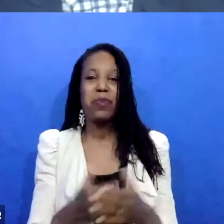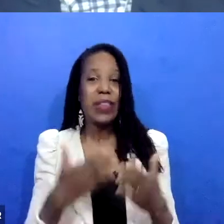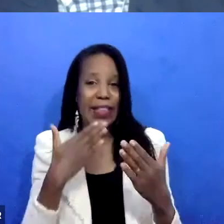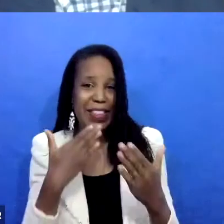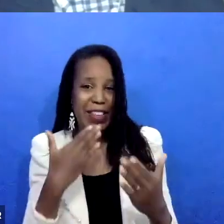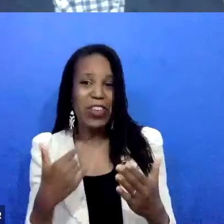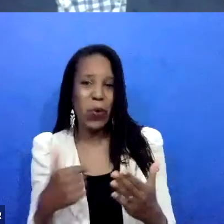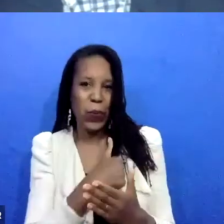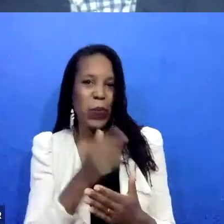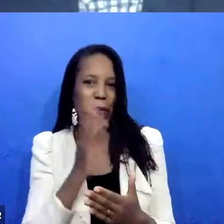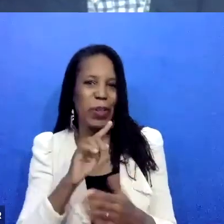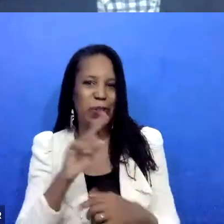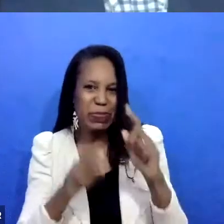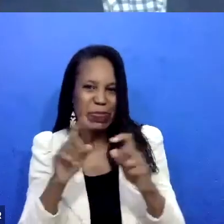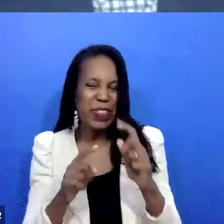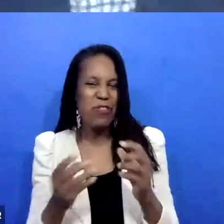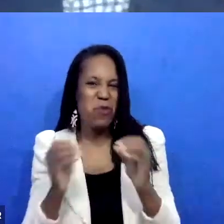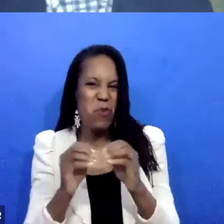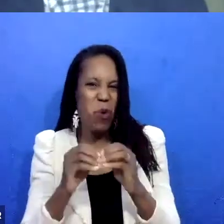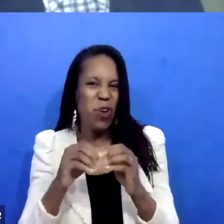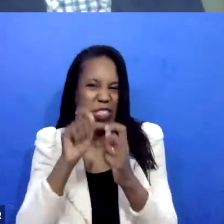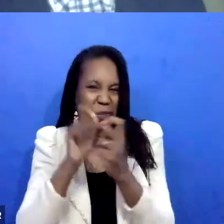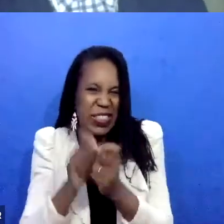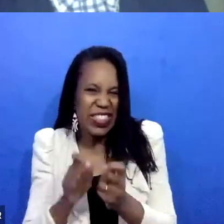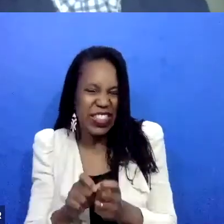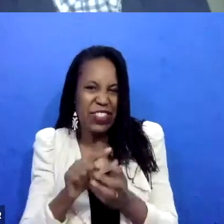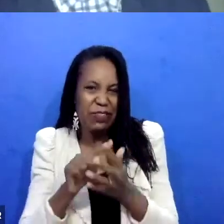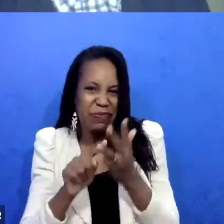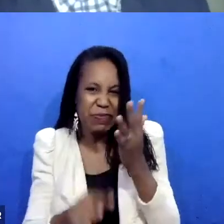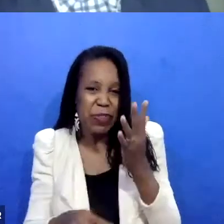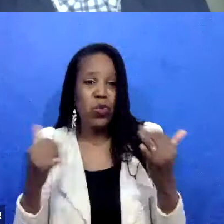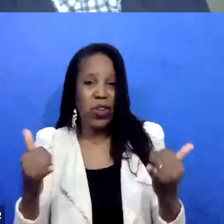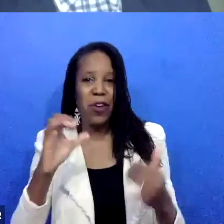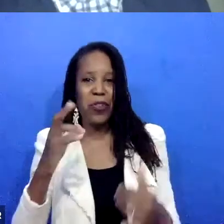in a little bit. But I'd also like to turn the same question over to you, Chris.